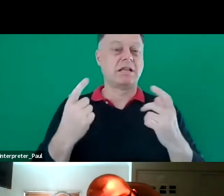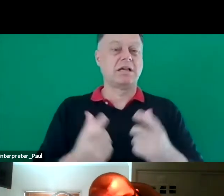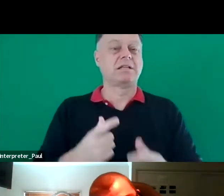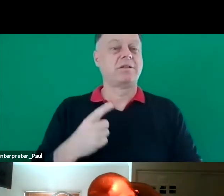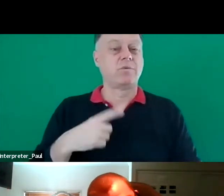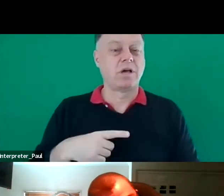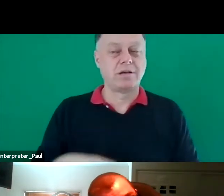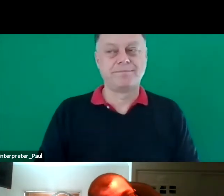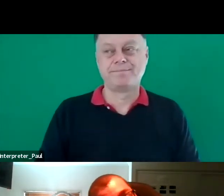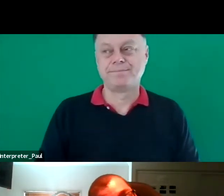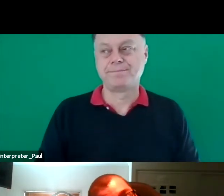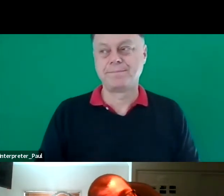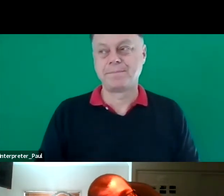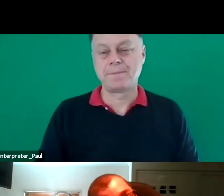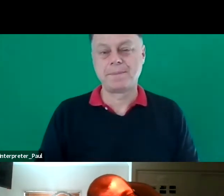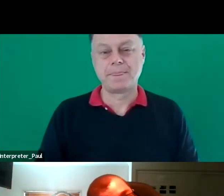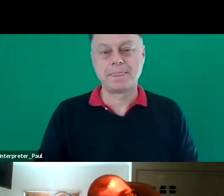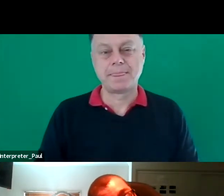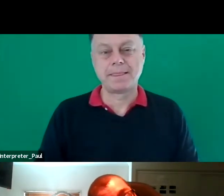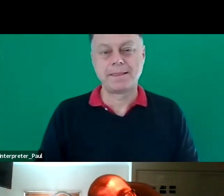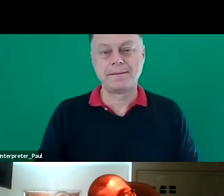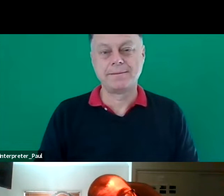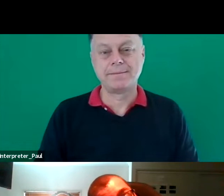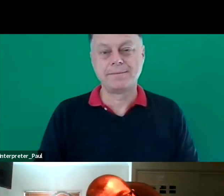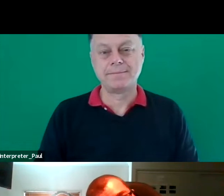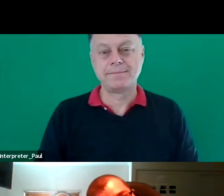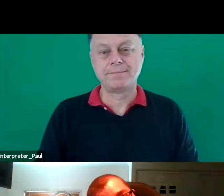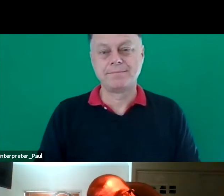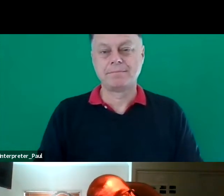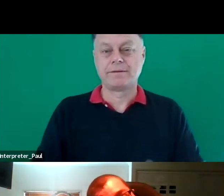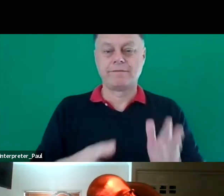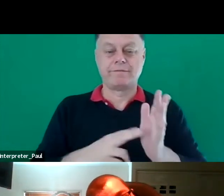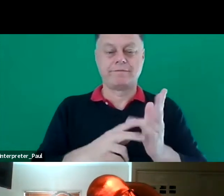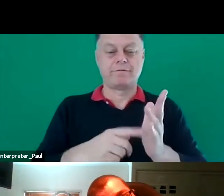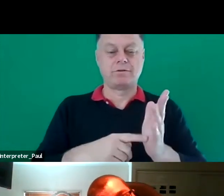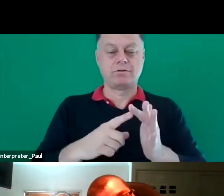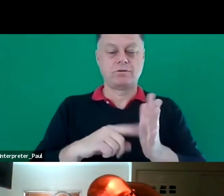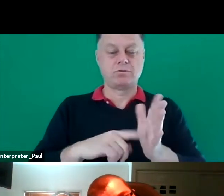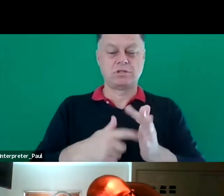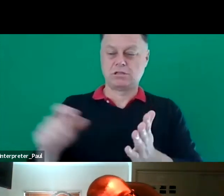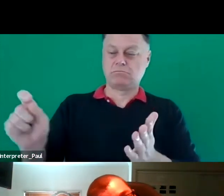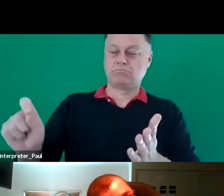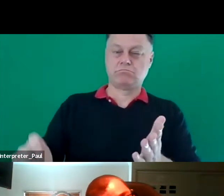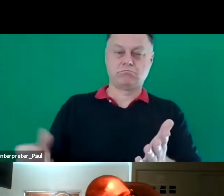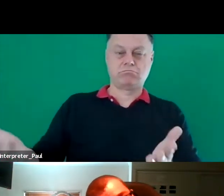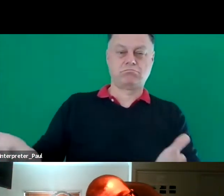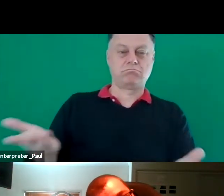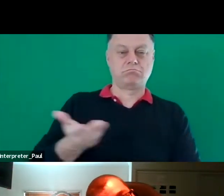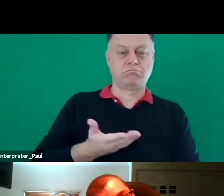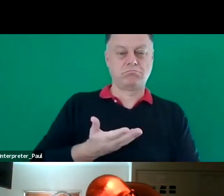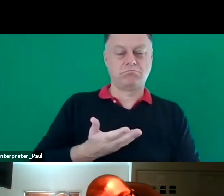having access to a note taker, and those sorts of things